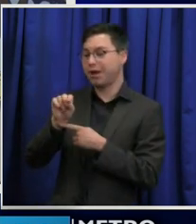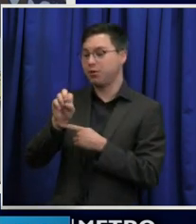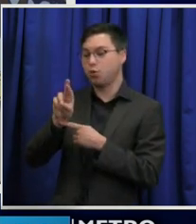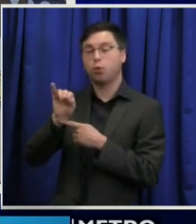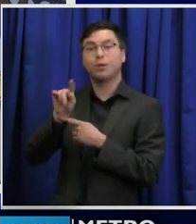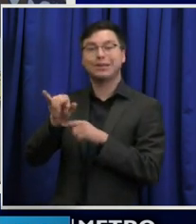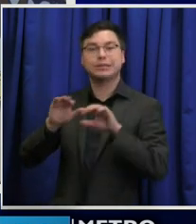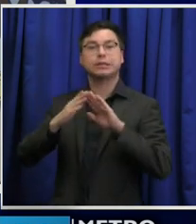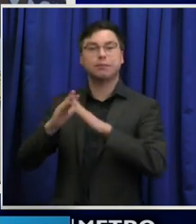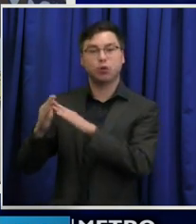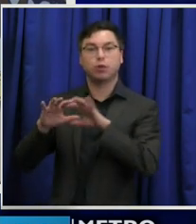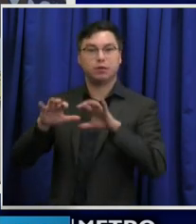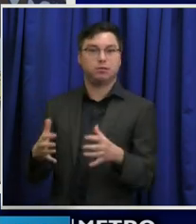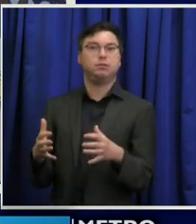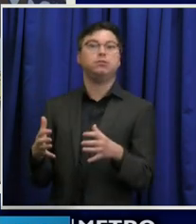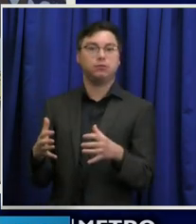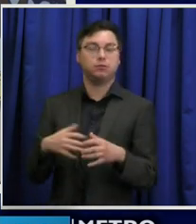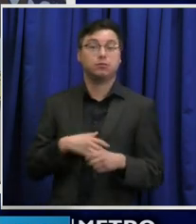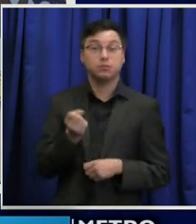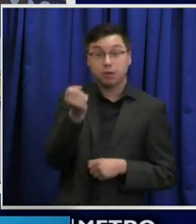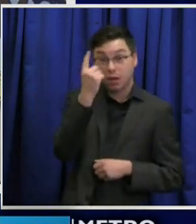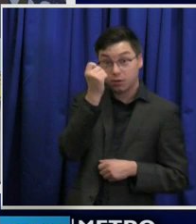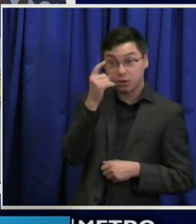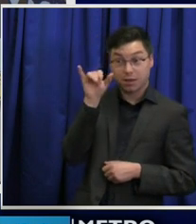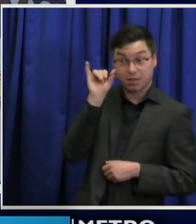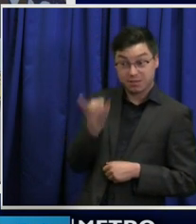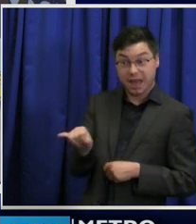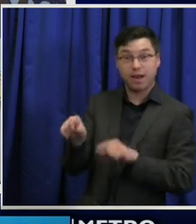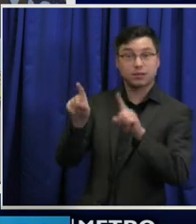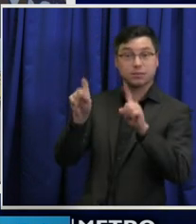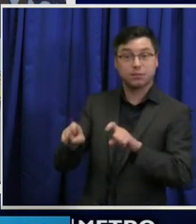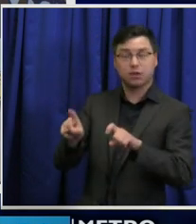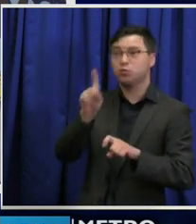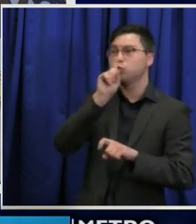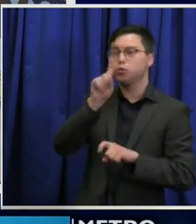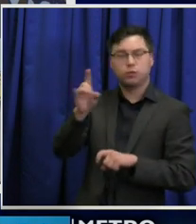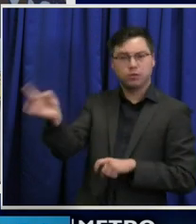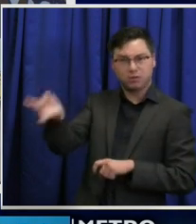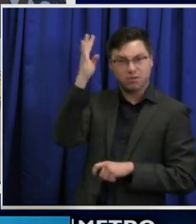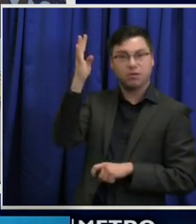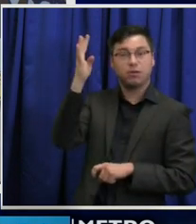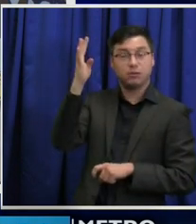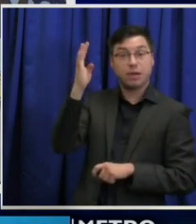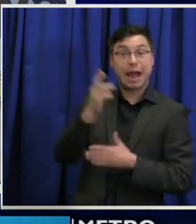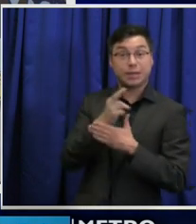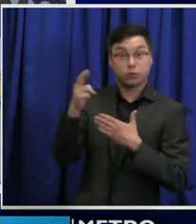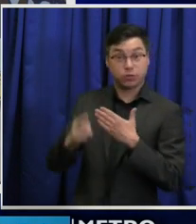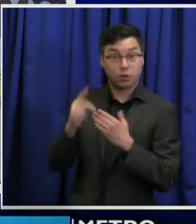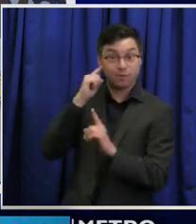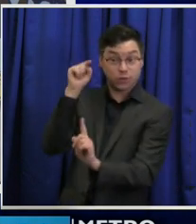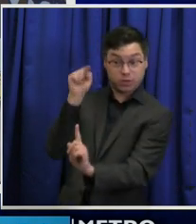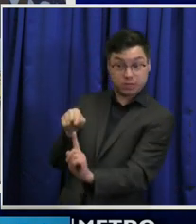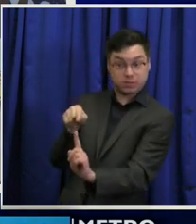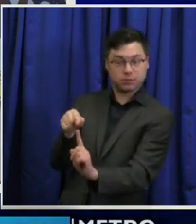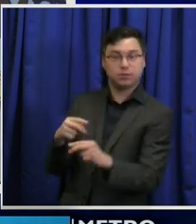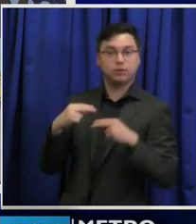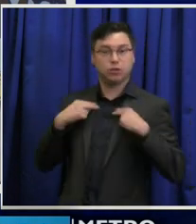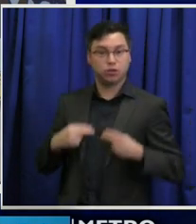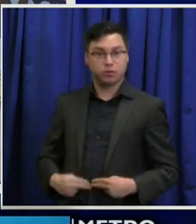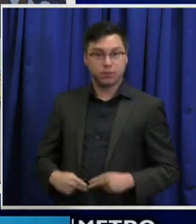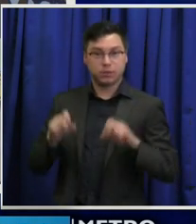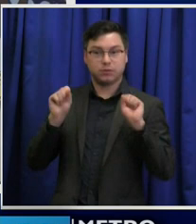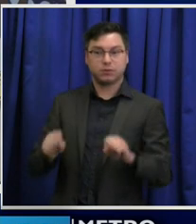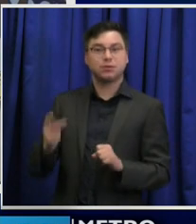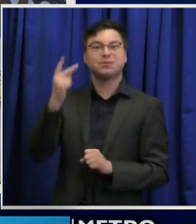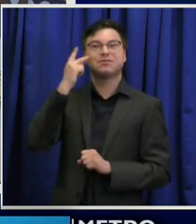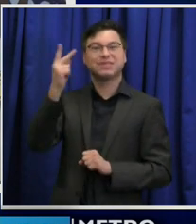you should know that as out of bounds as the Tuskegee experiment was, as a result of that experiment, human subjects research was changed